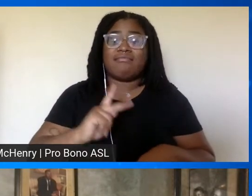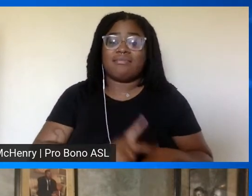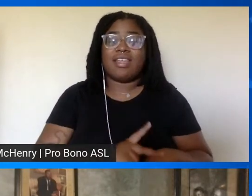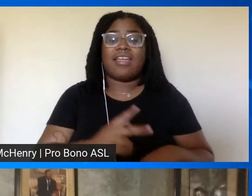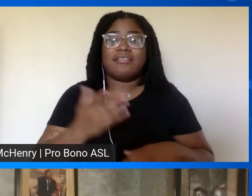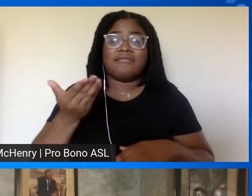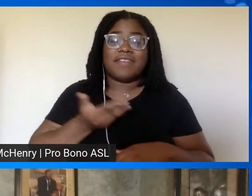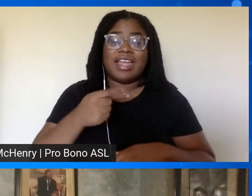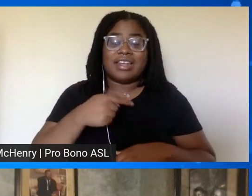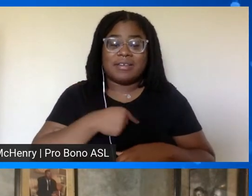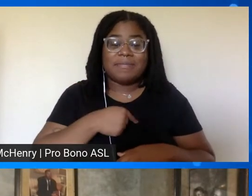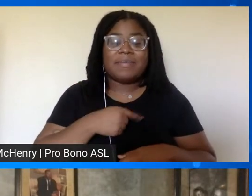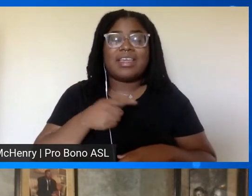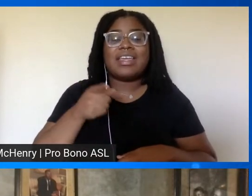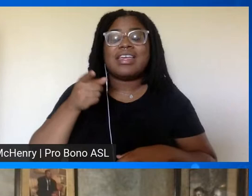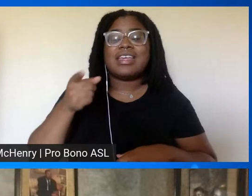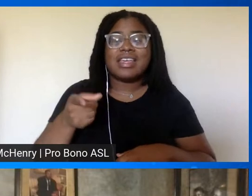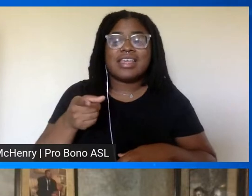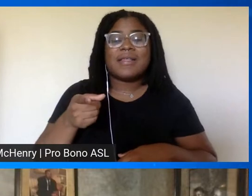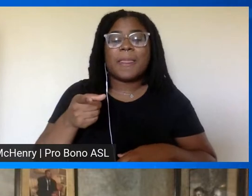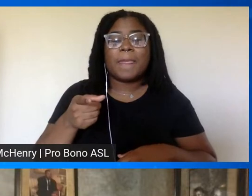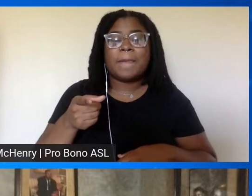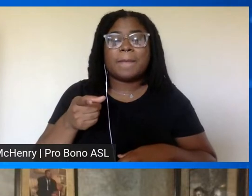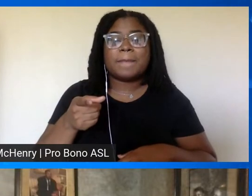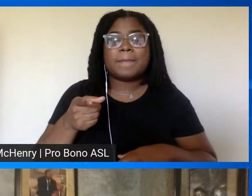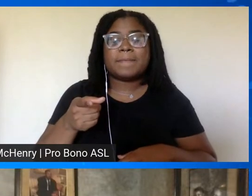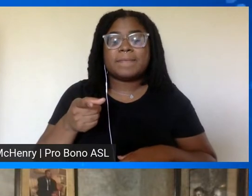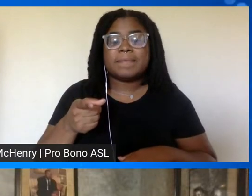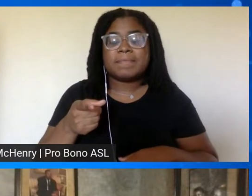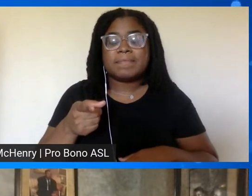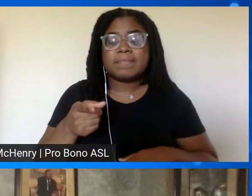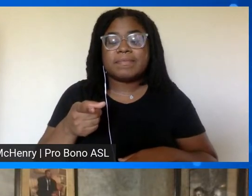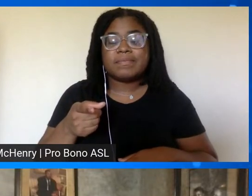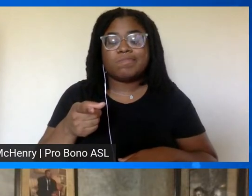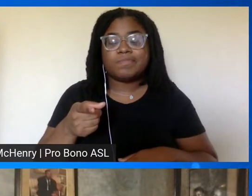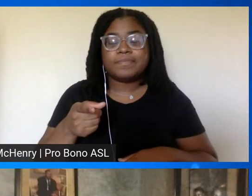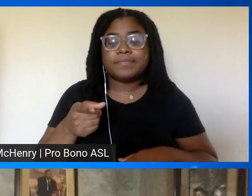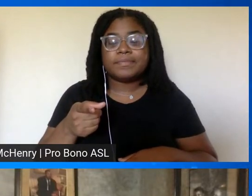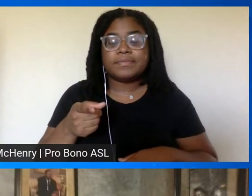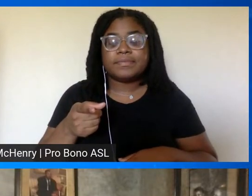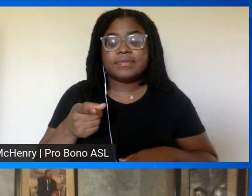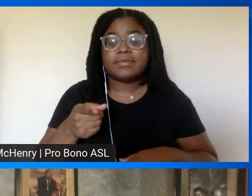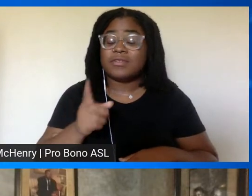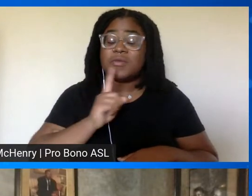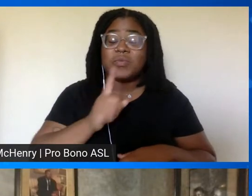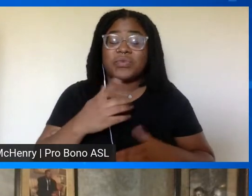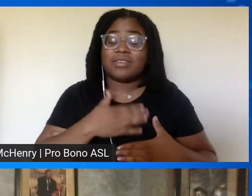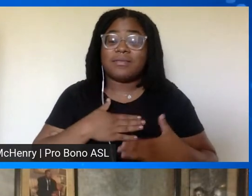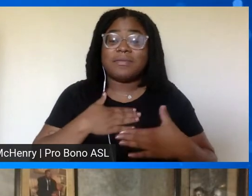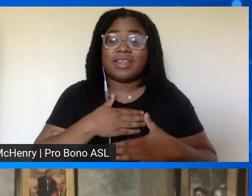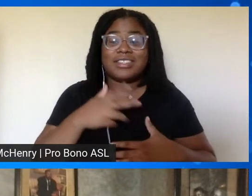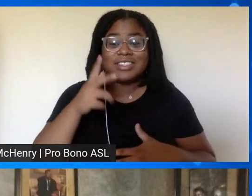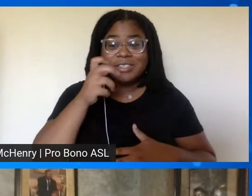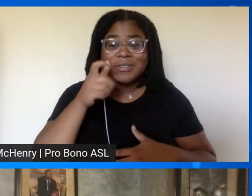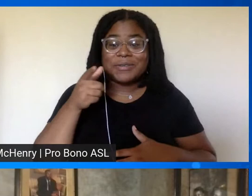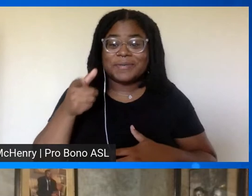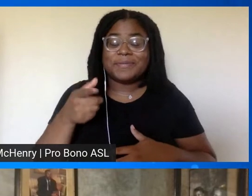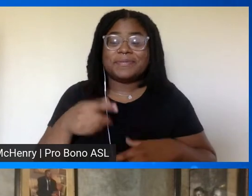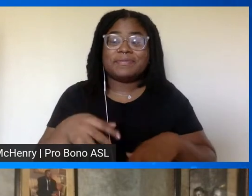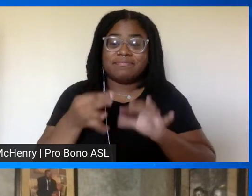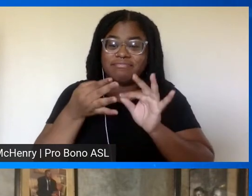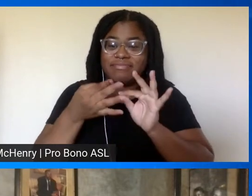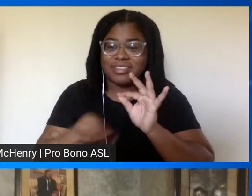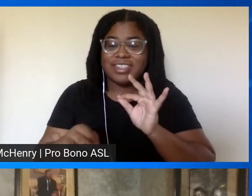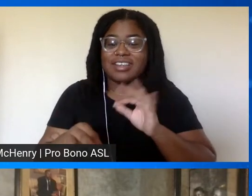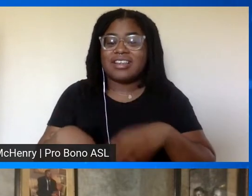he and john lewis and mct vivian and dr lafayette so it's always a pleasure here it's very simple and he